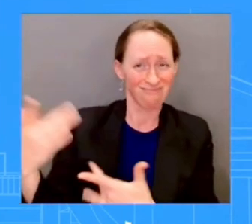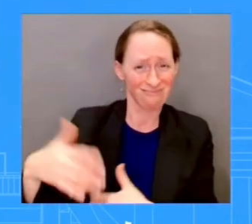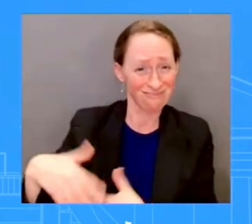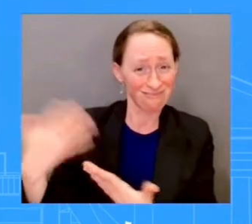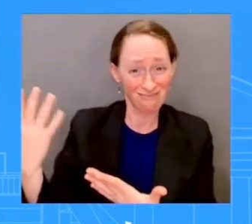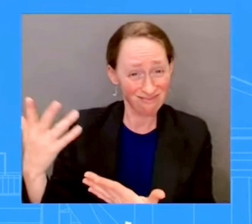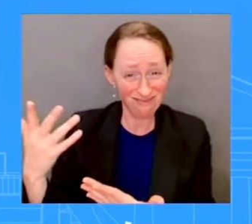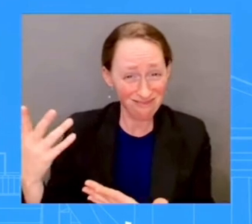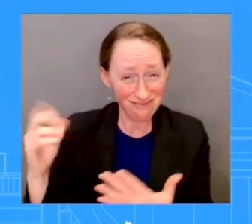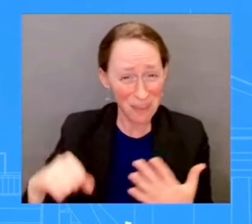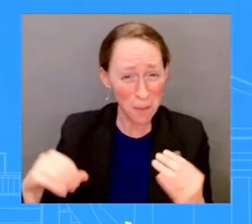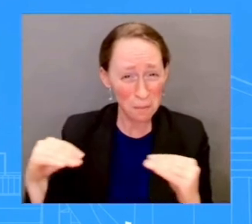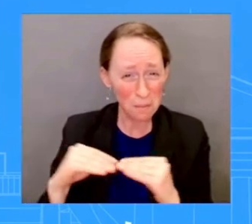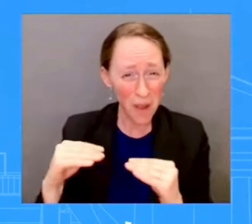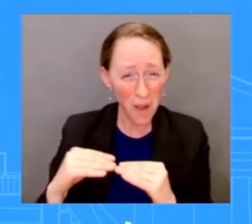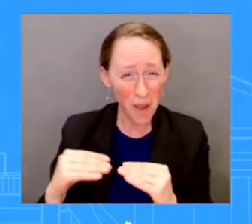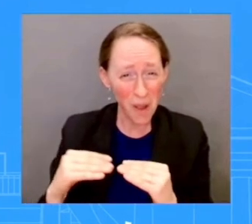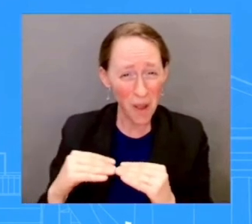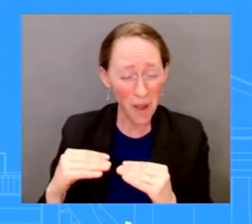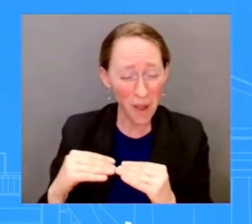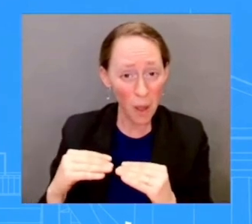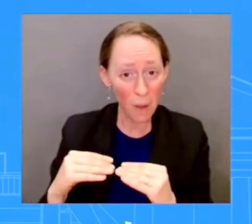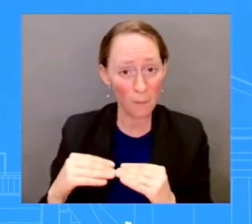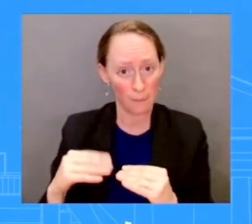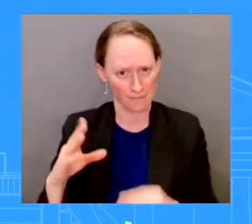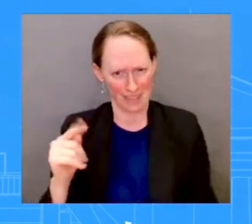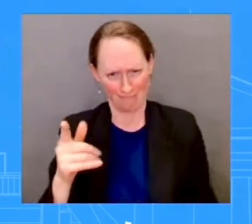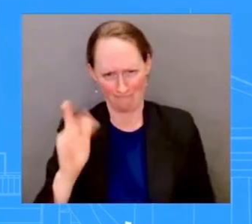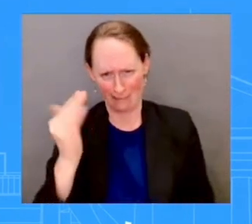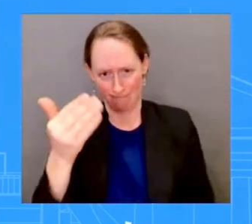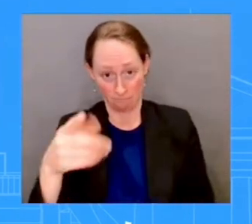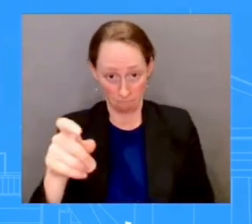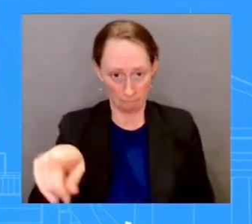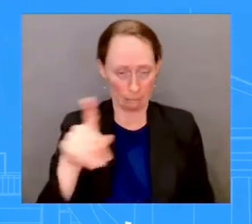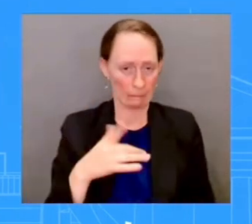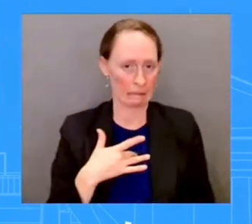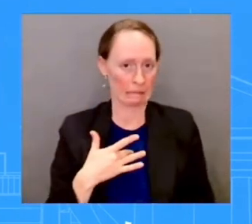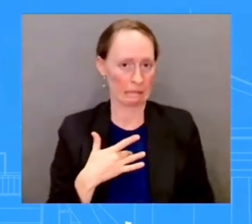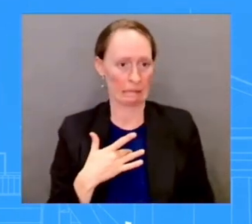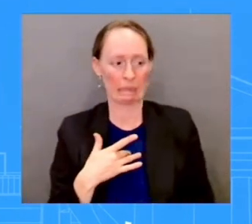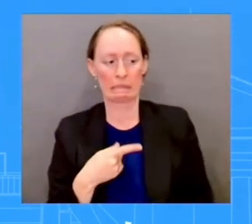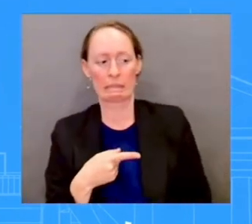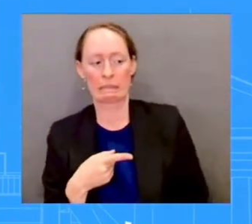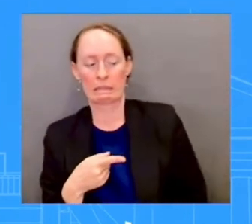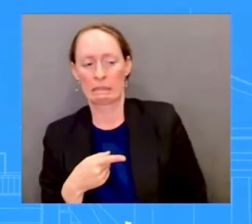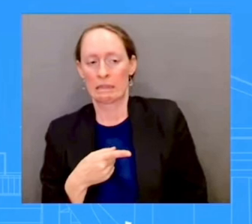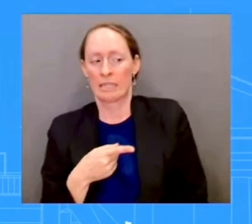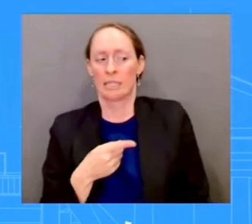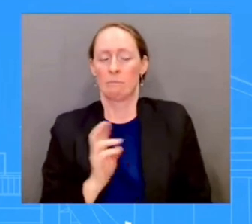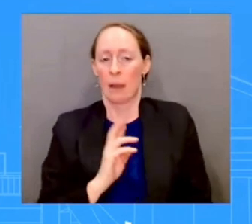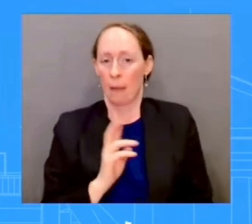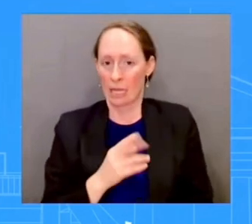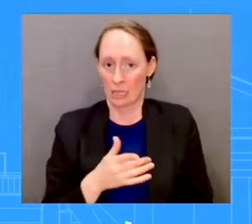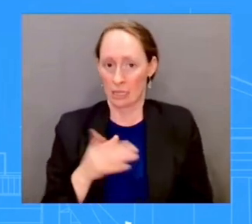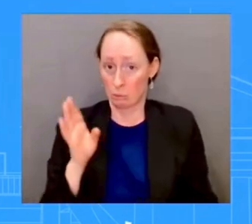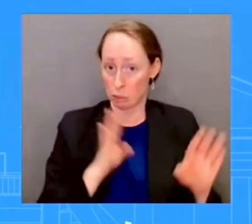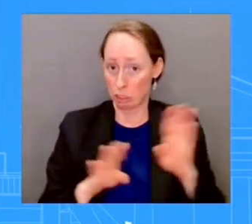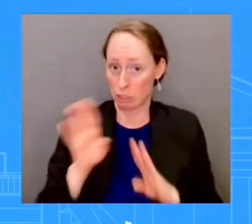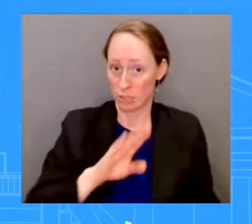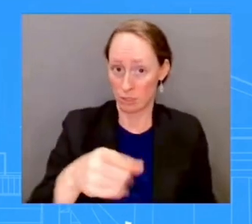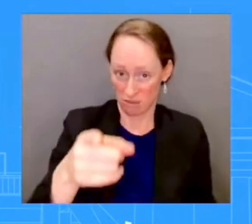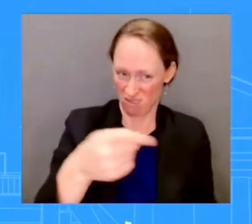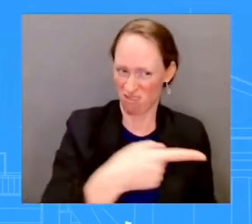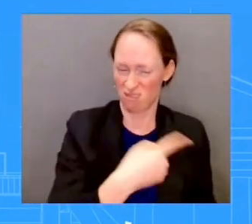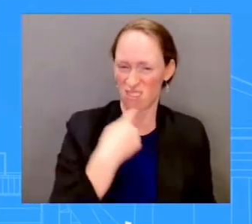react, you would say what? I would say this. The President has done more to secure the border and to deal with this issue of immigration than